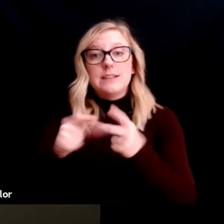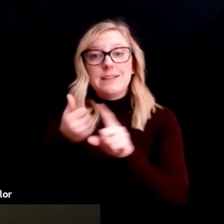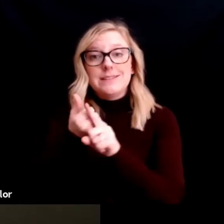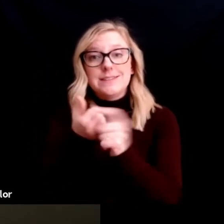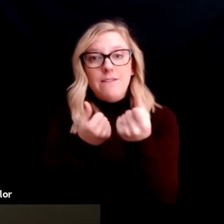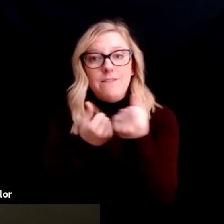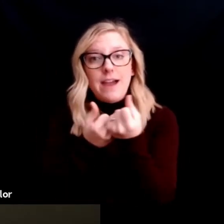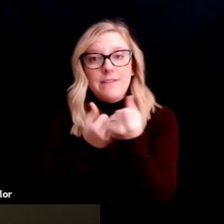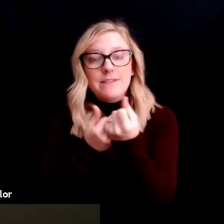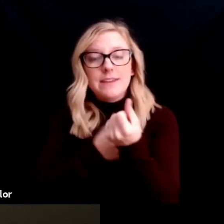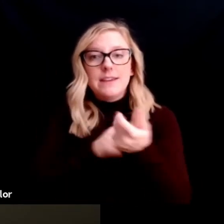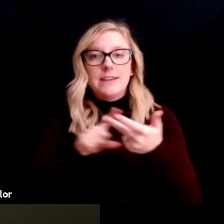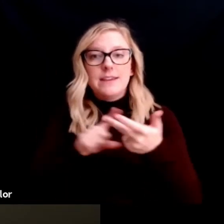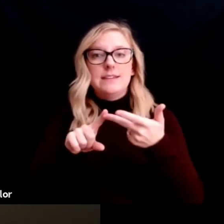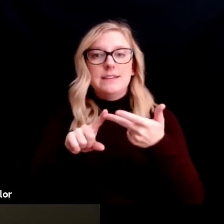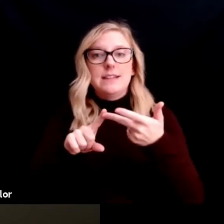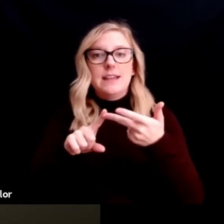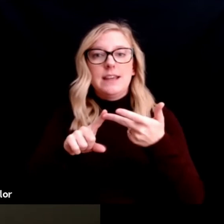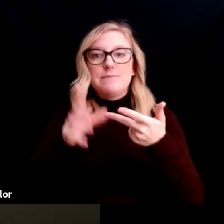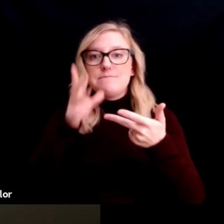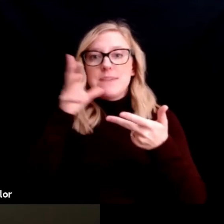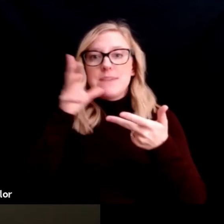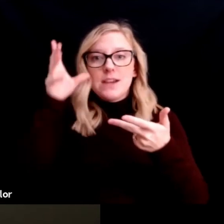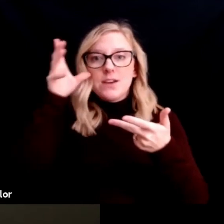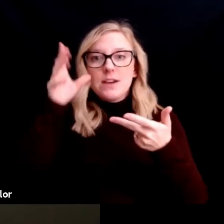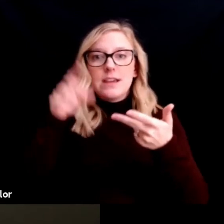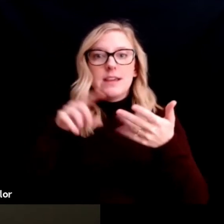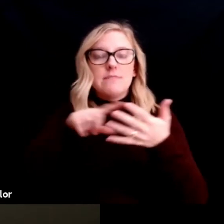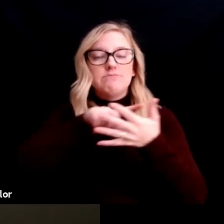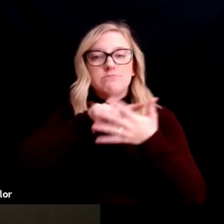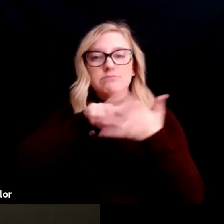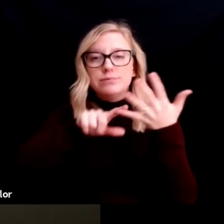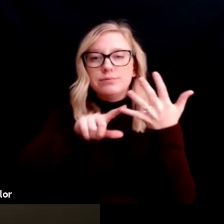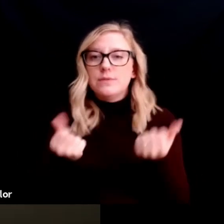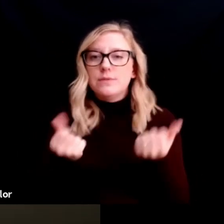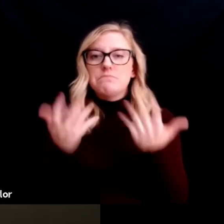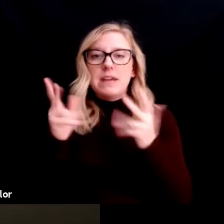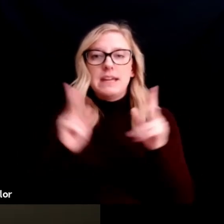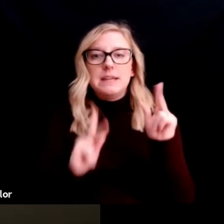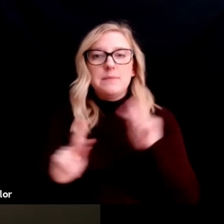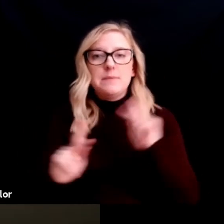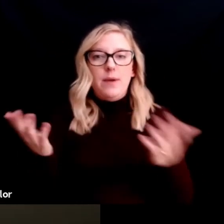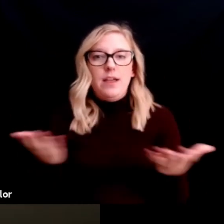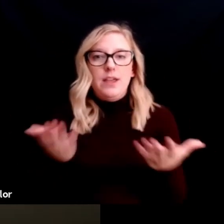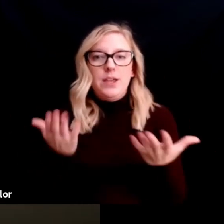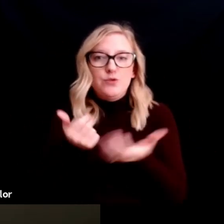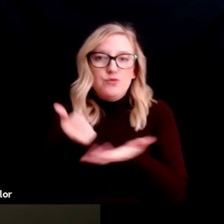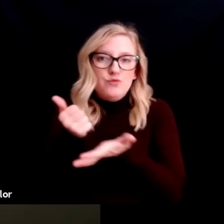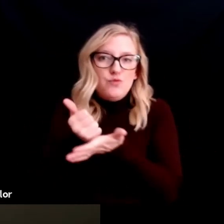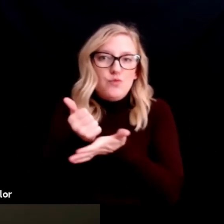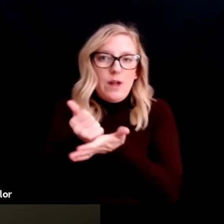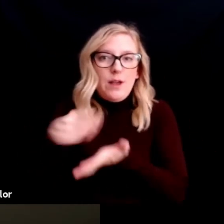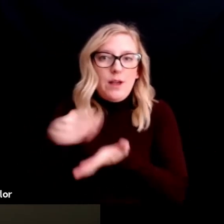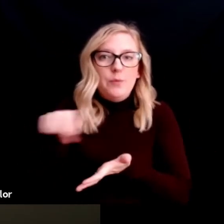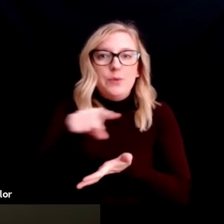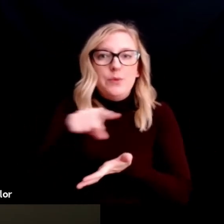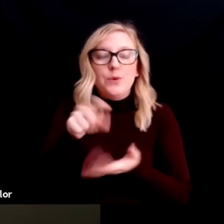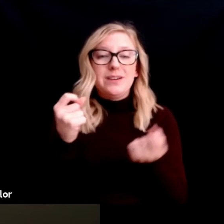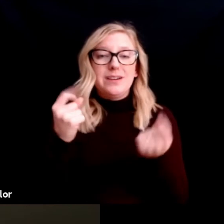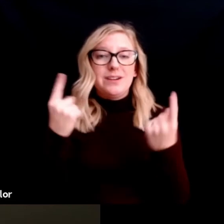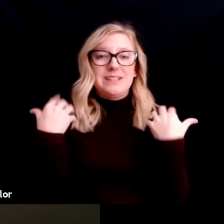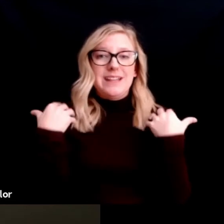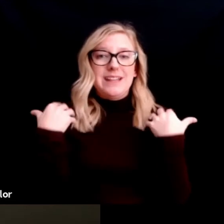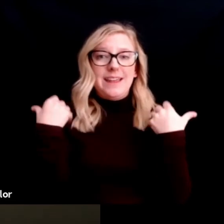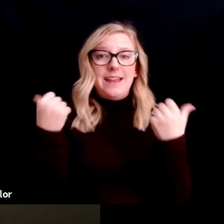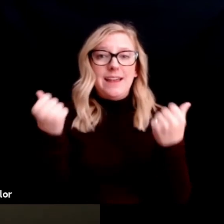That you're not in this alone. There's lots of people here to help you. That healthy relationships and sexual